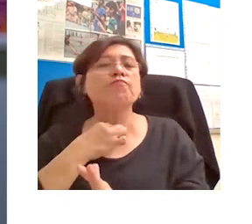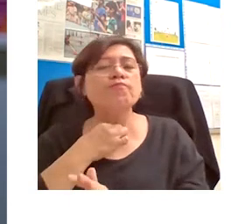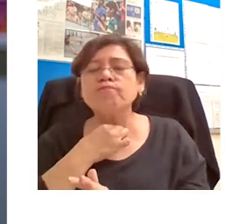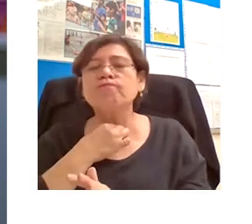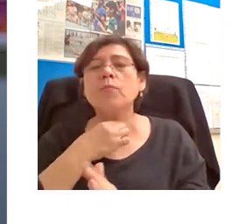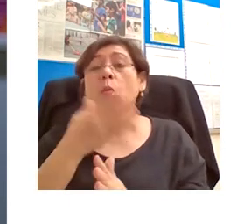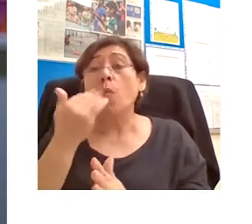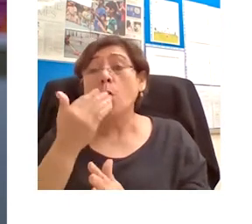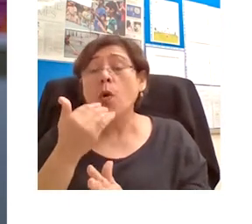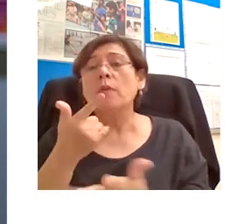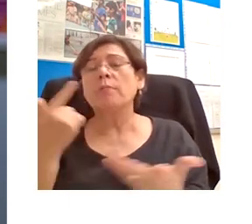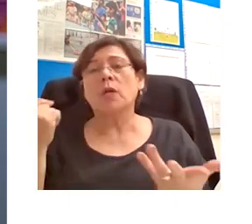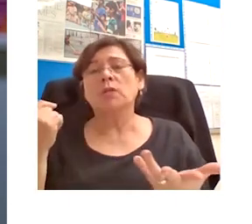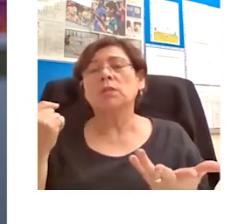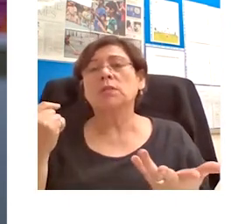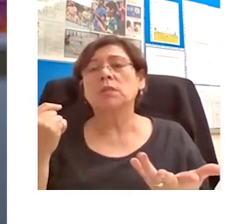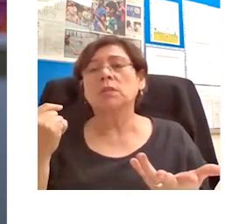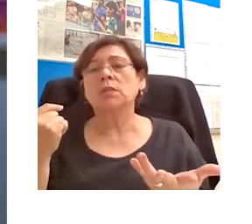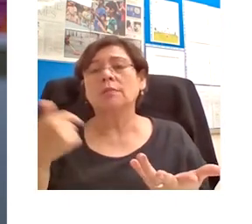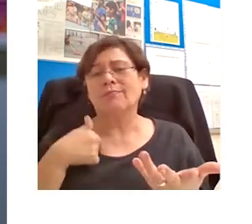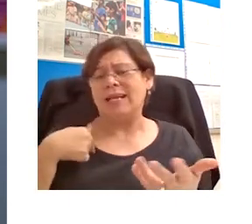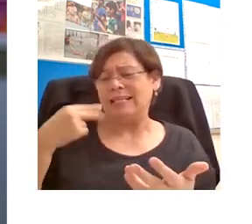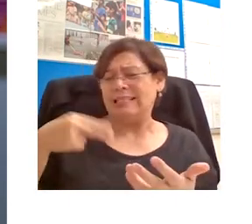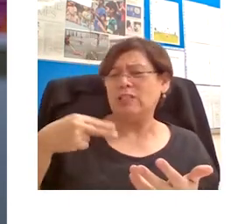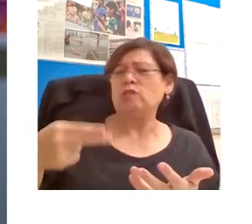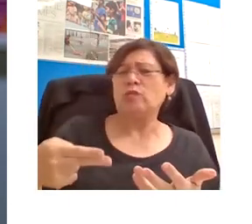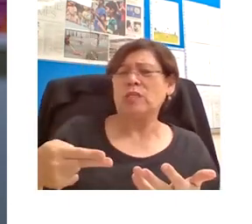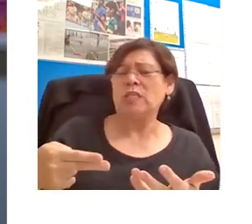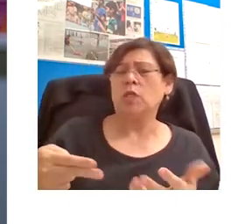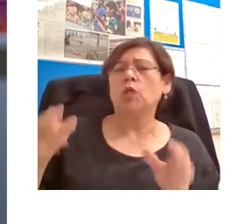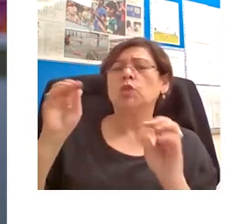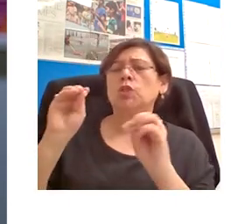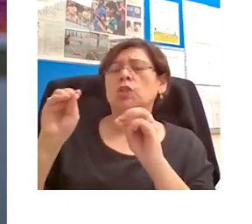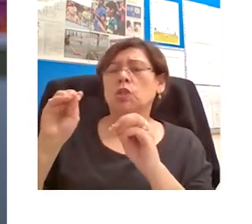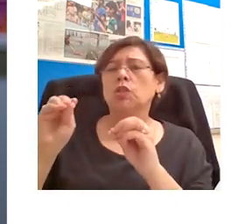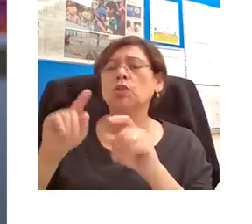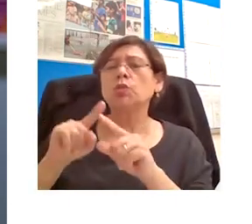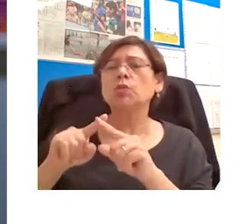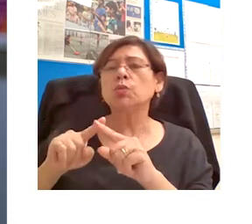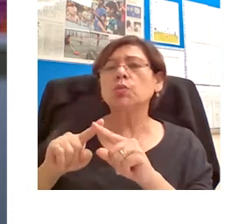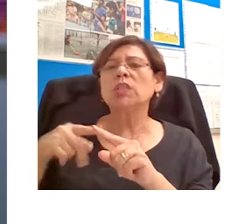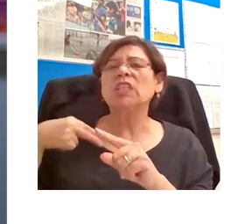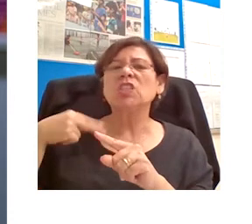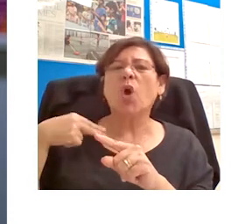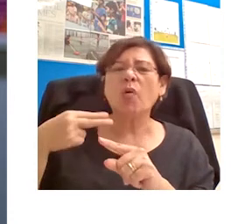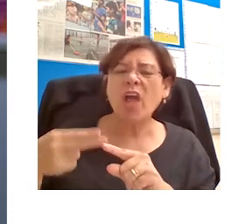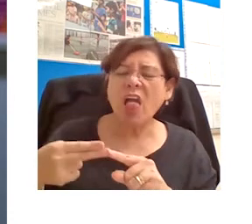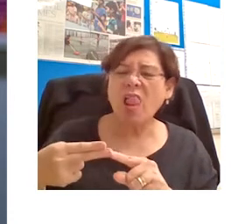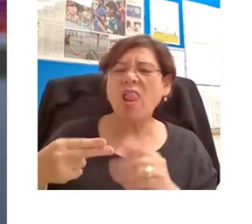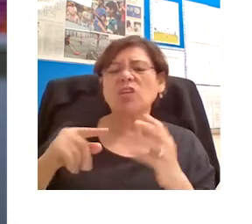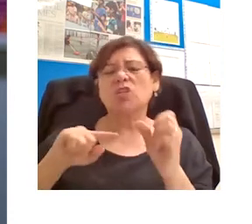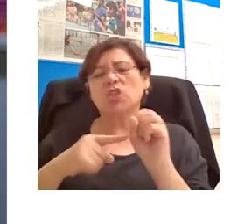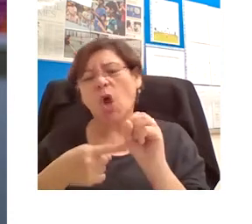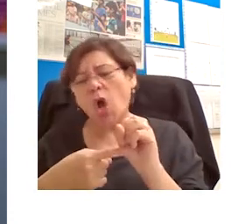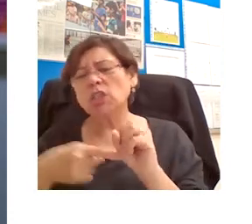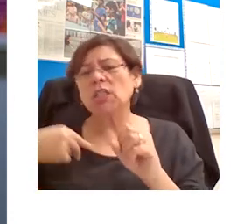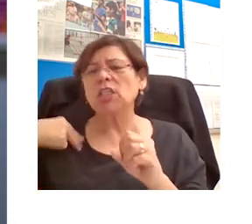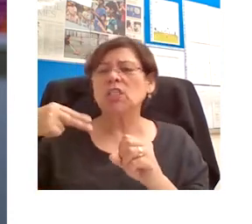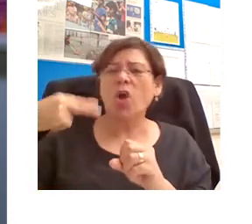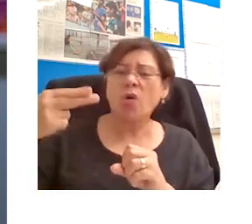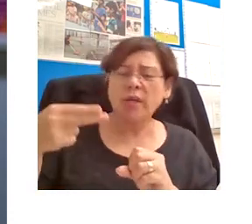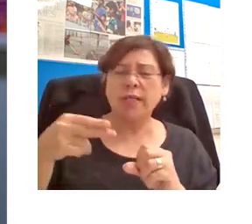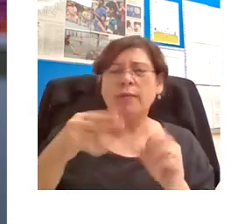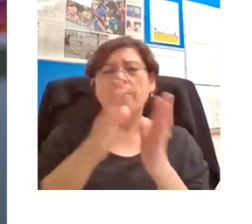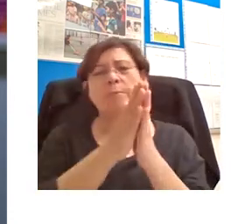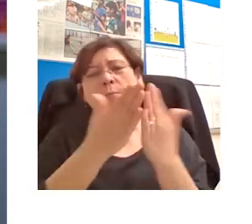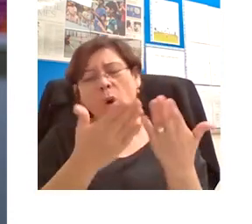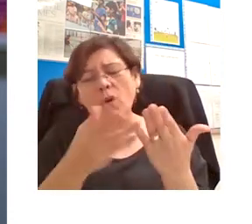Typically the historians that I teach have been taught to associate an historical source with a historical text. They've been taught to